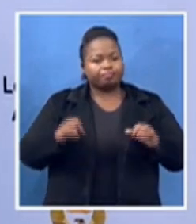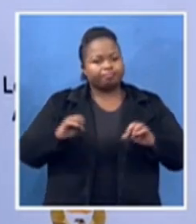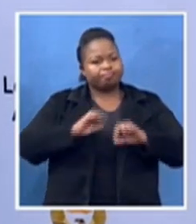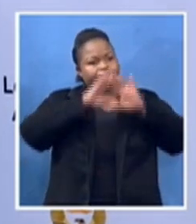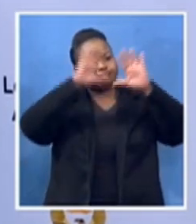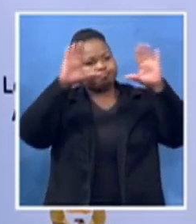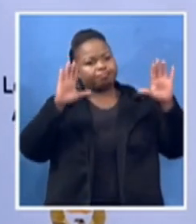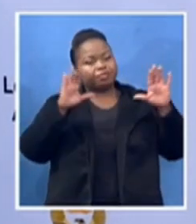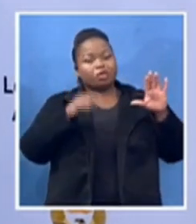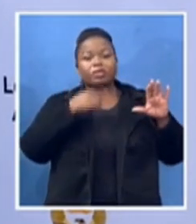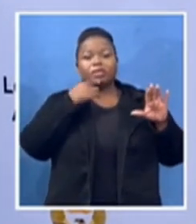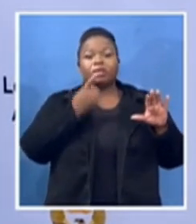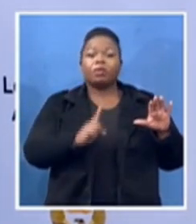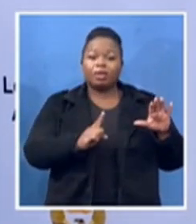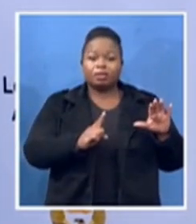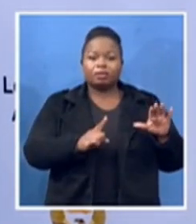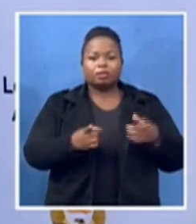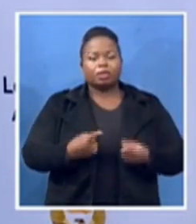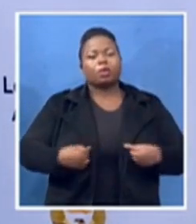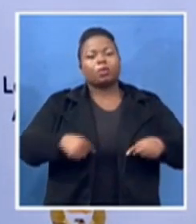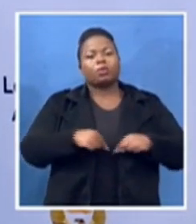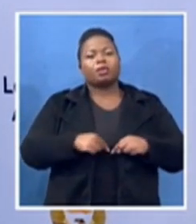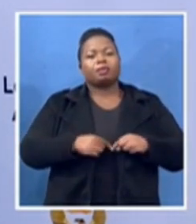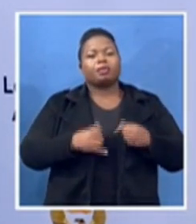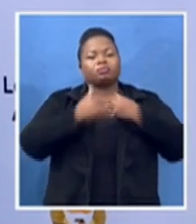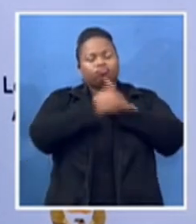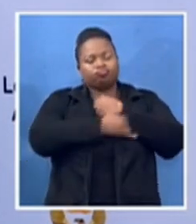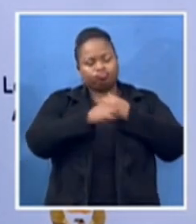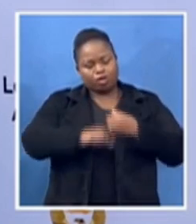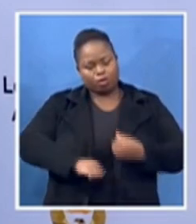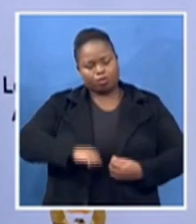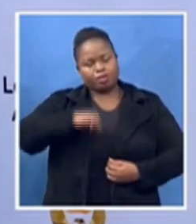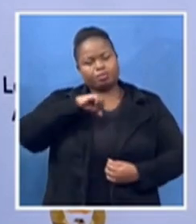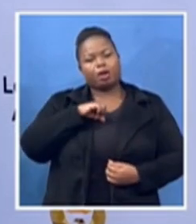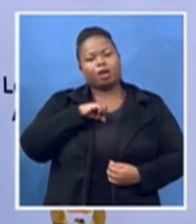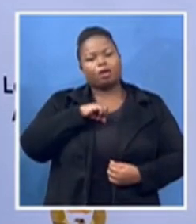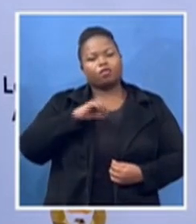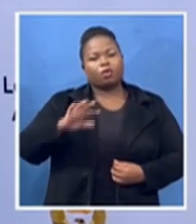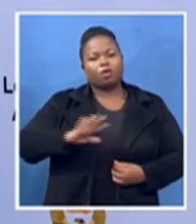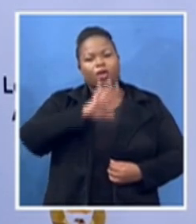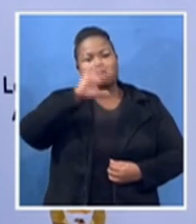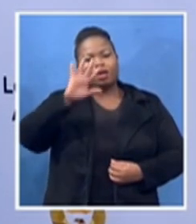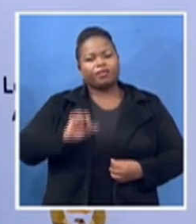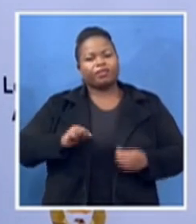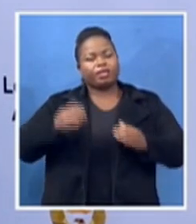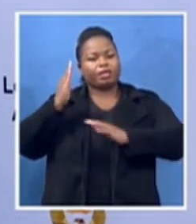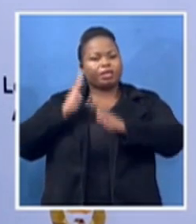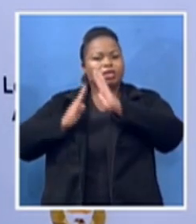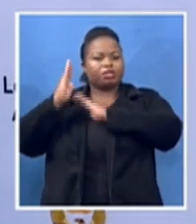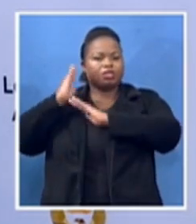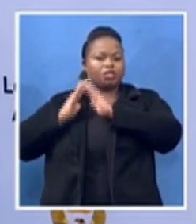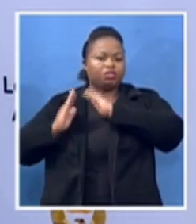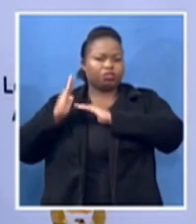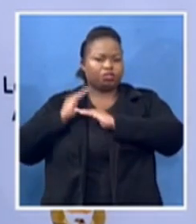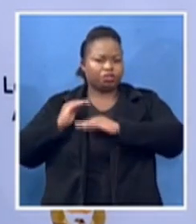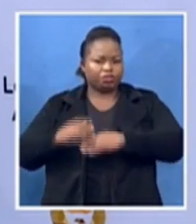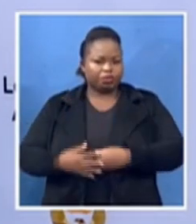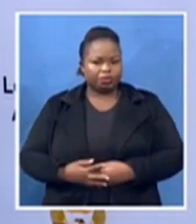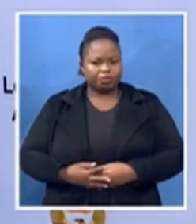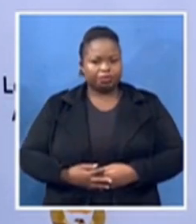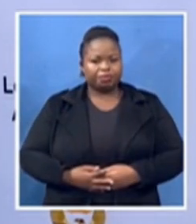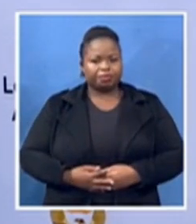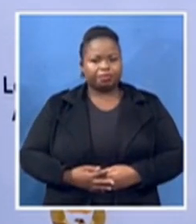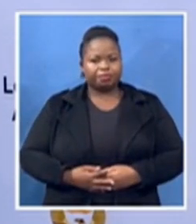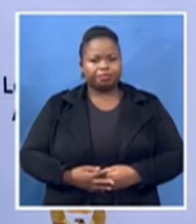nation proud of its African heritage then the National